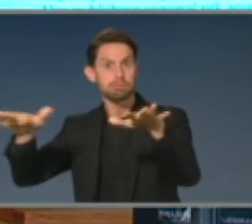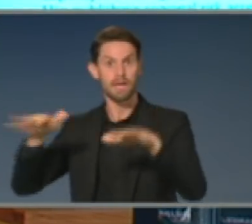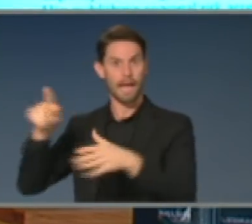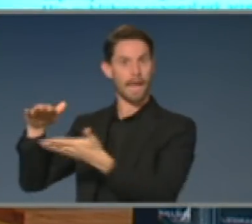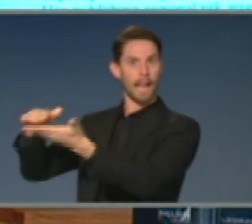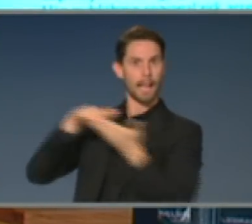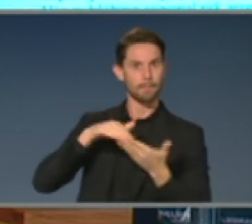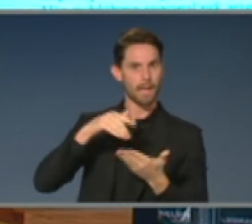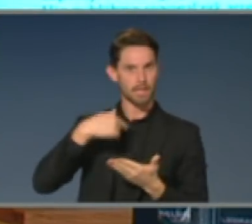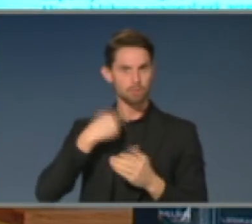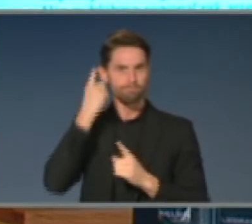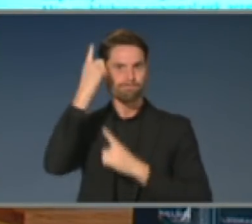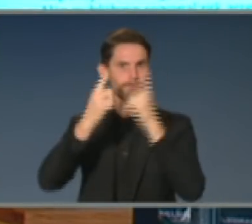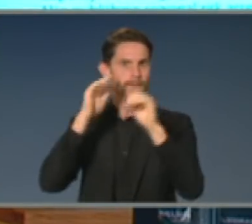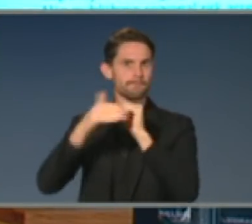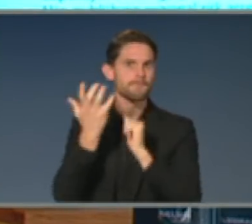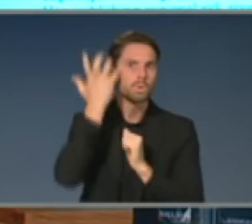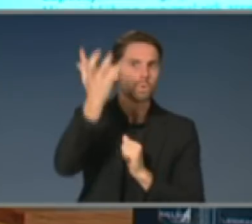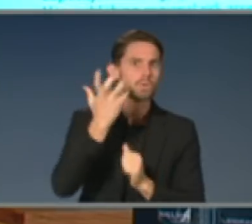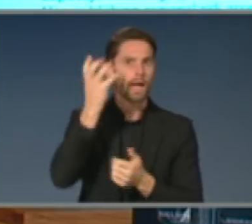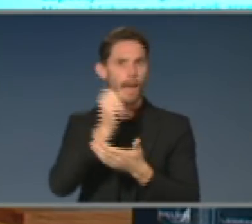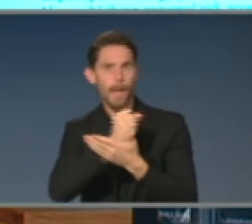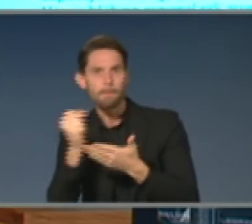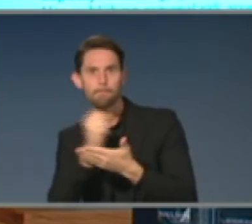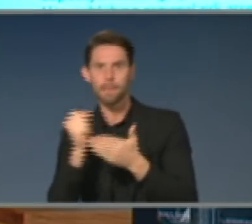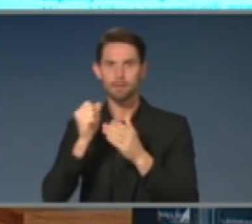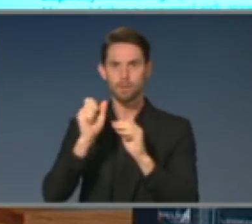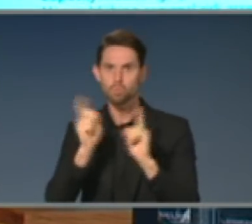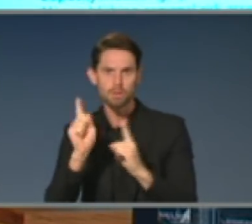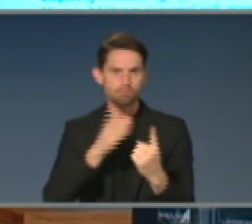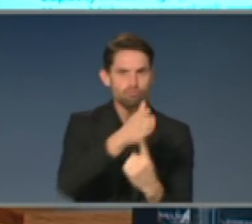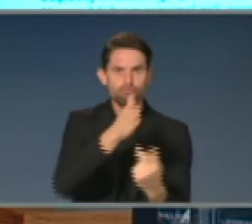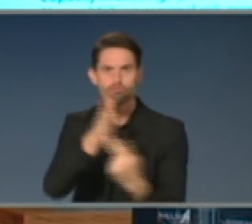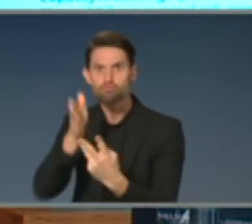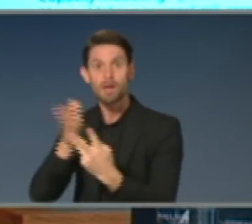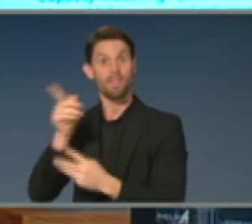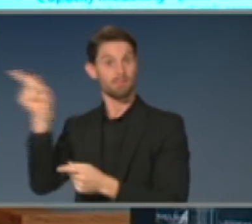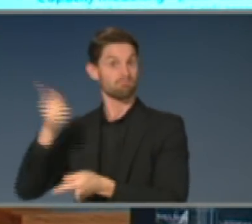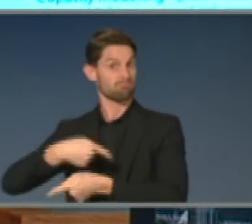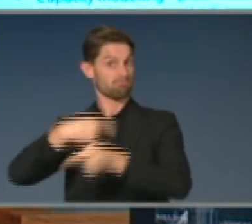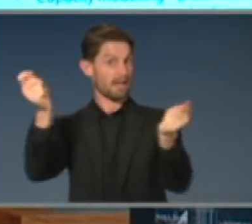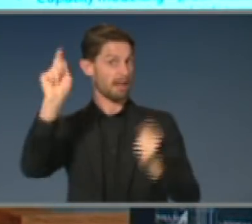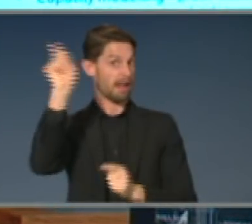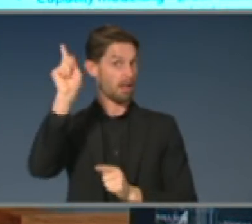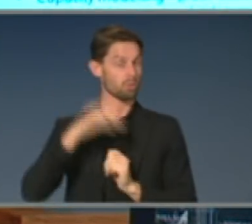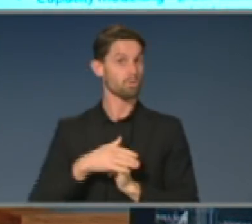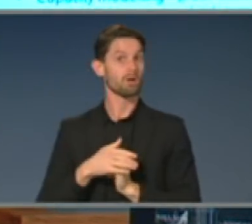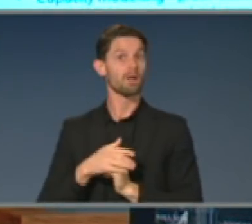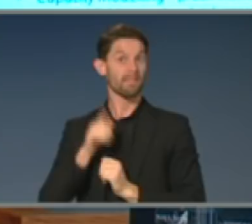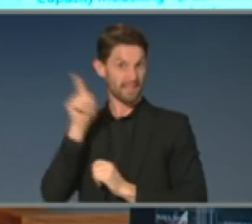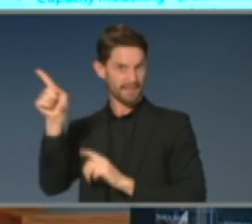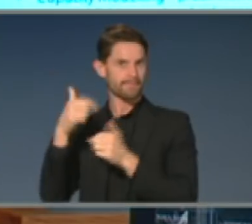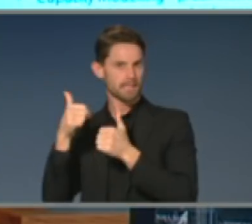outbreak to help us better prepare. So the two papers that they're publishing, one is one where they looked at some very theoretical